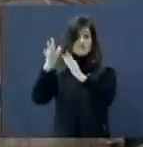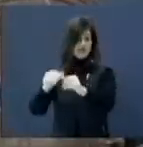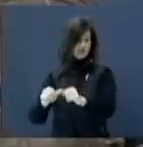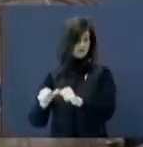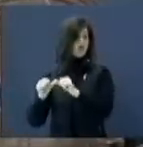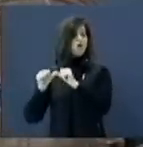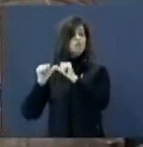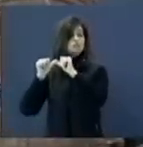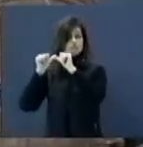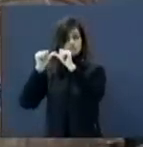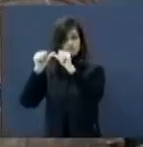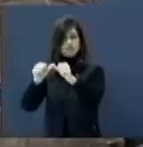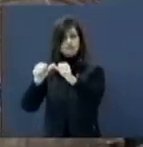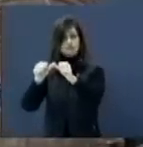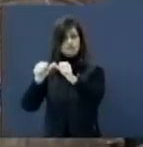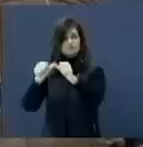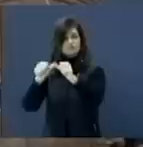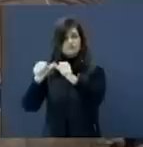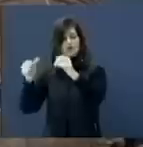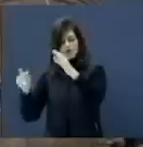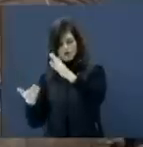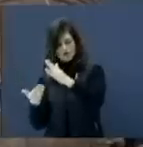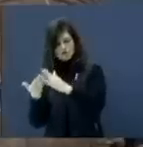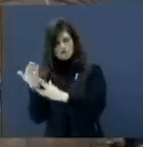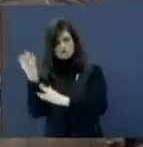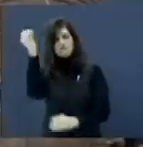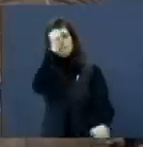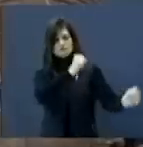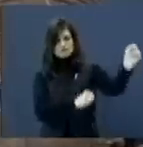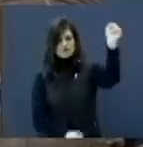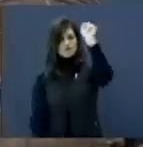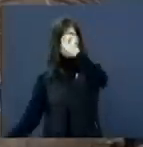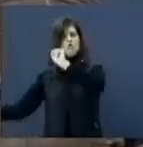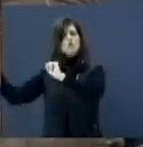In spite of the storm